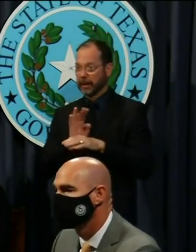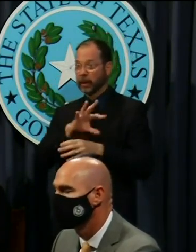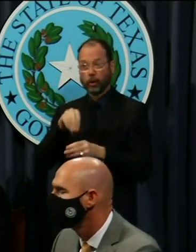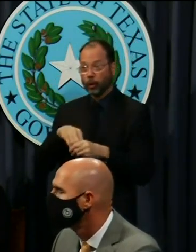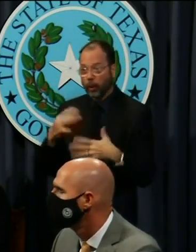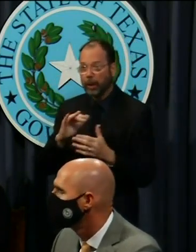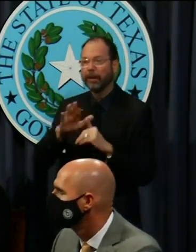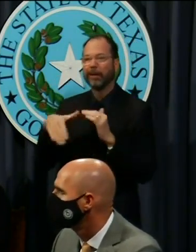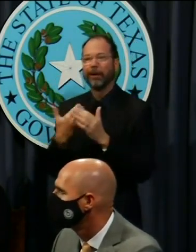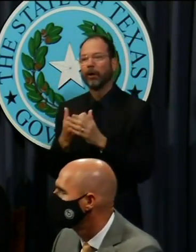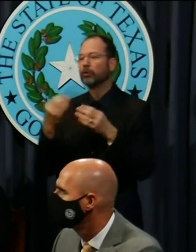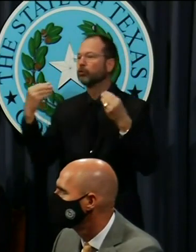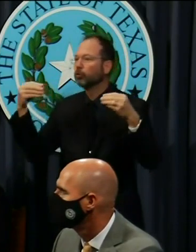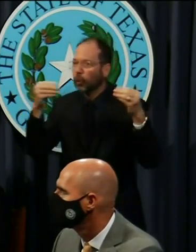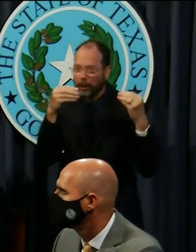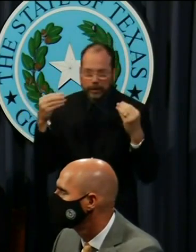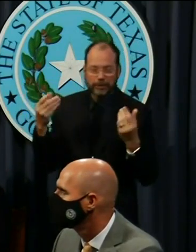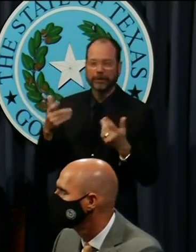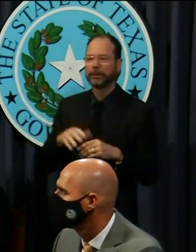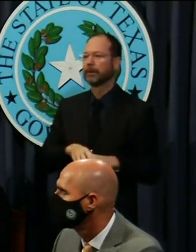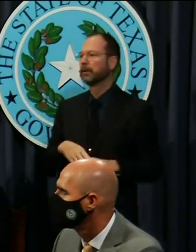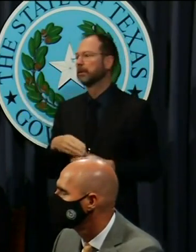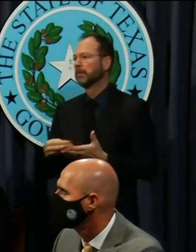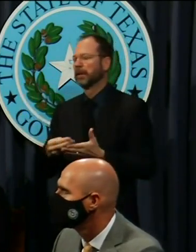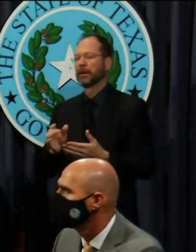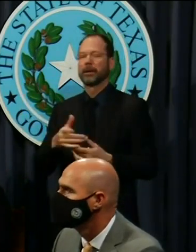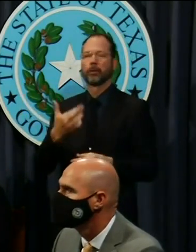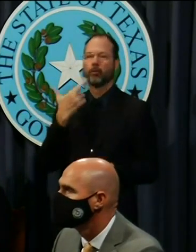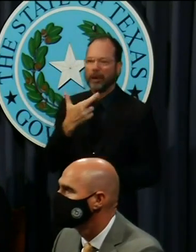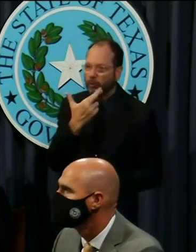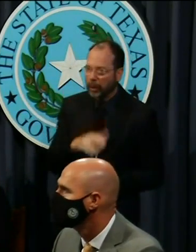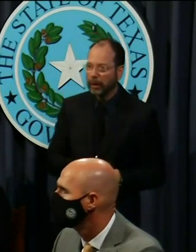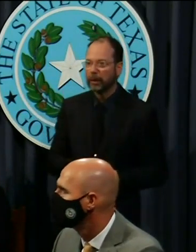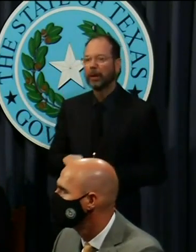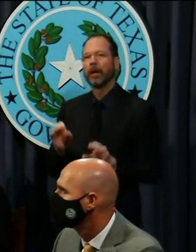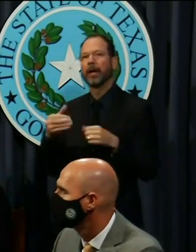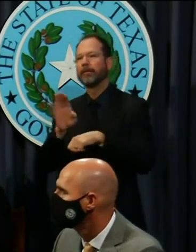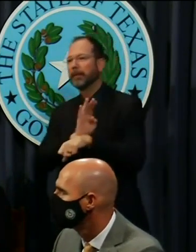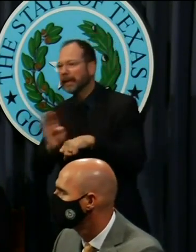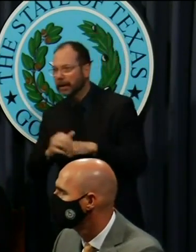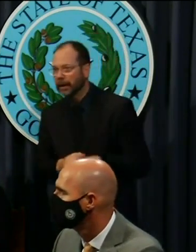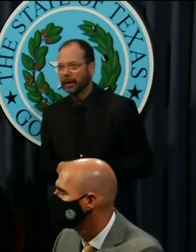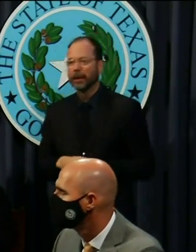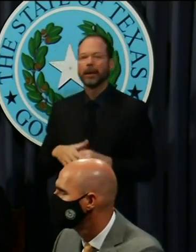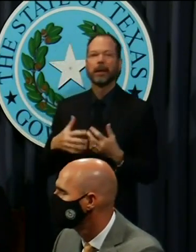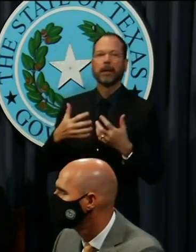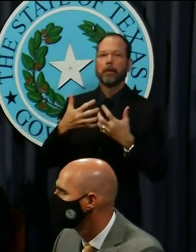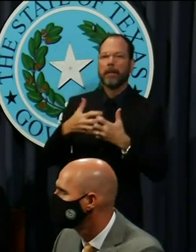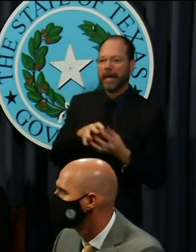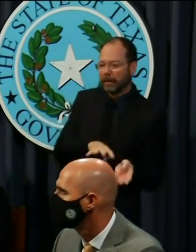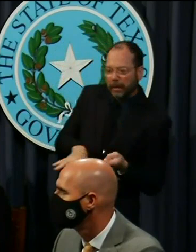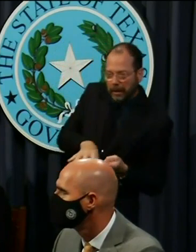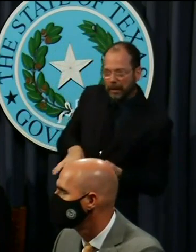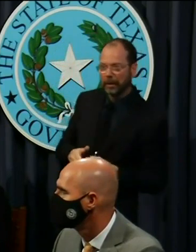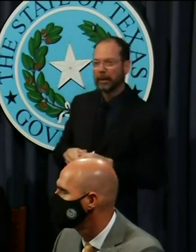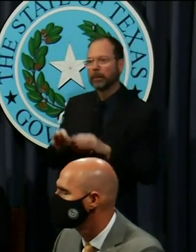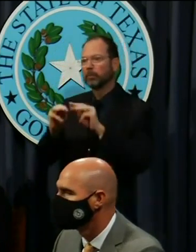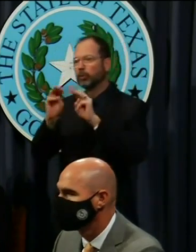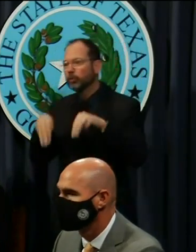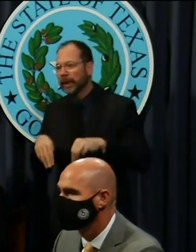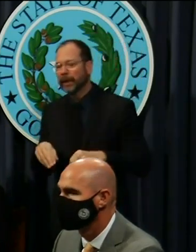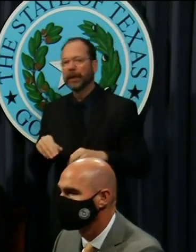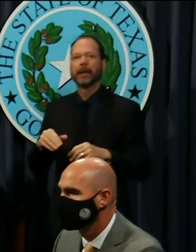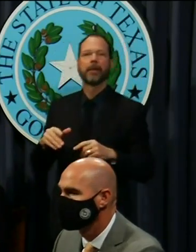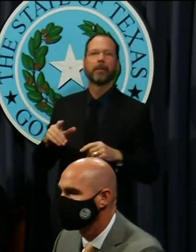all retail stores, all restaurants, all office buildings, all manufacturing, all museums and libraries,